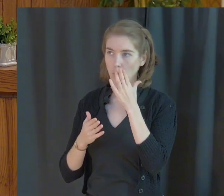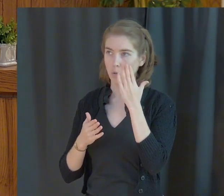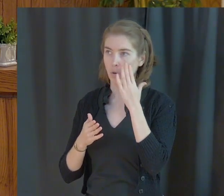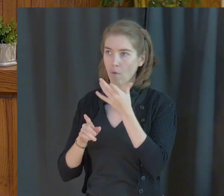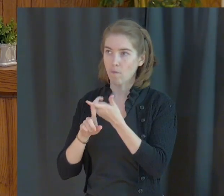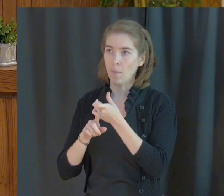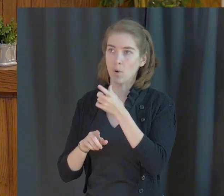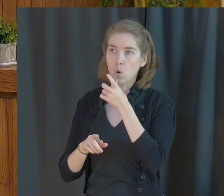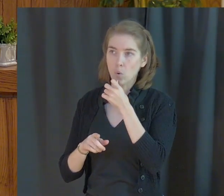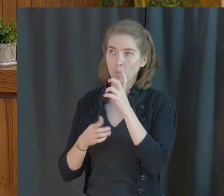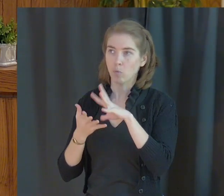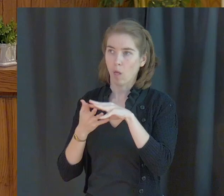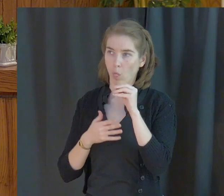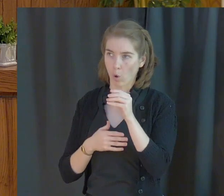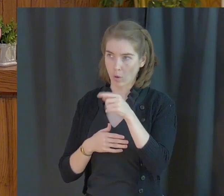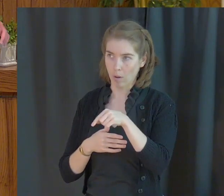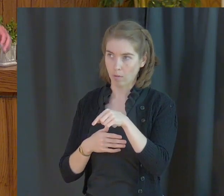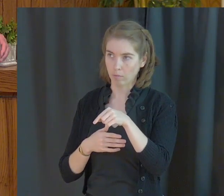them.